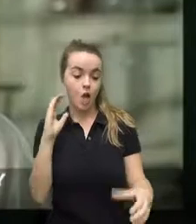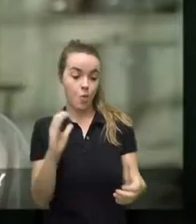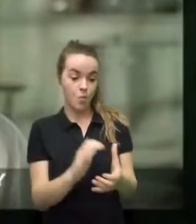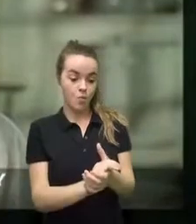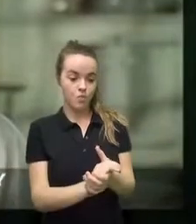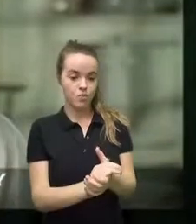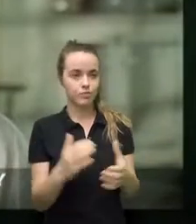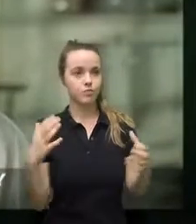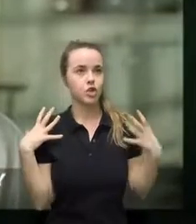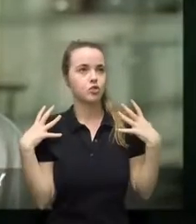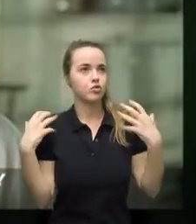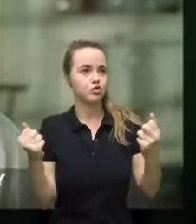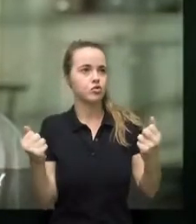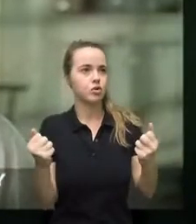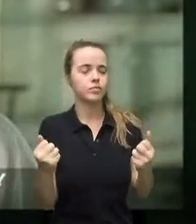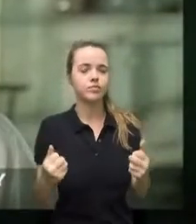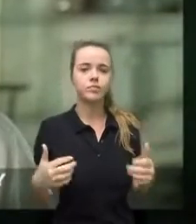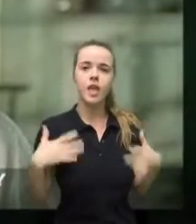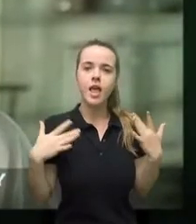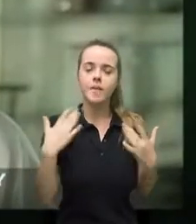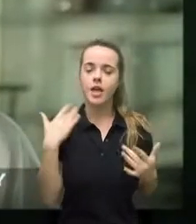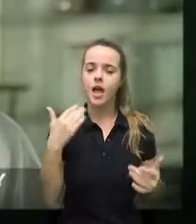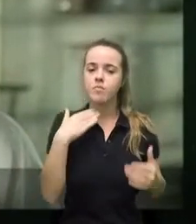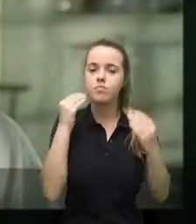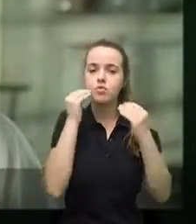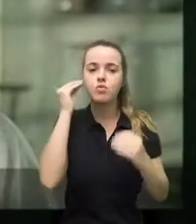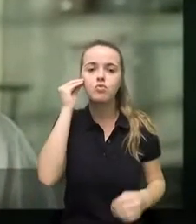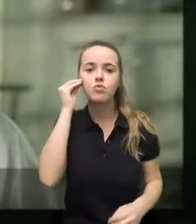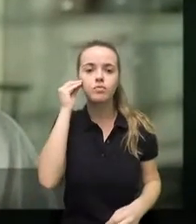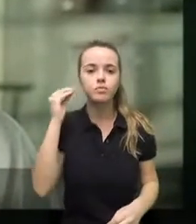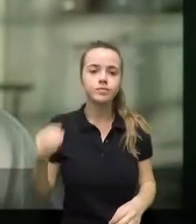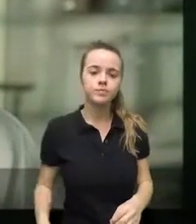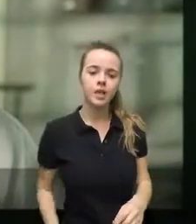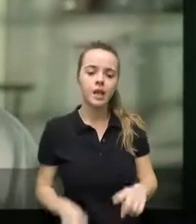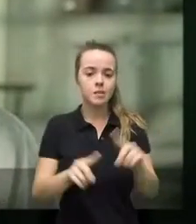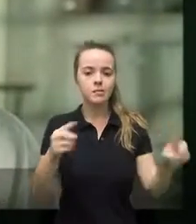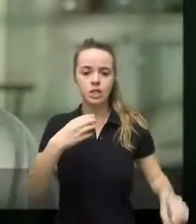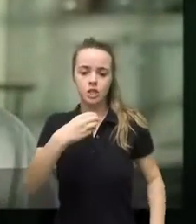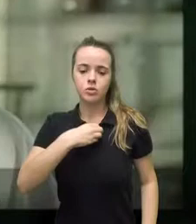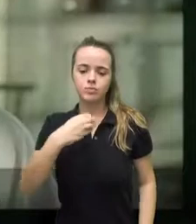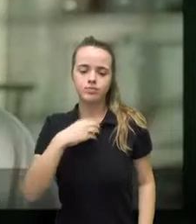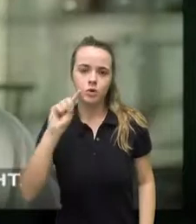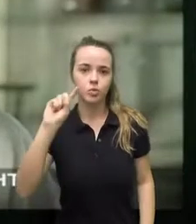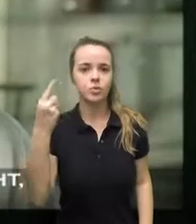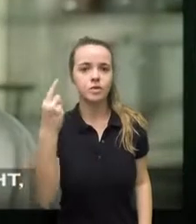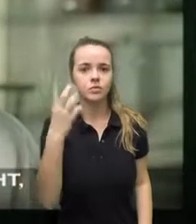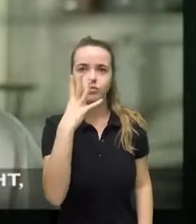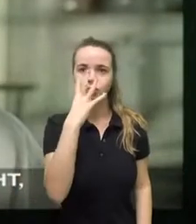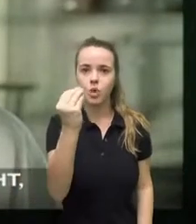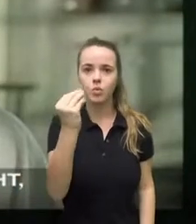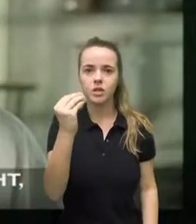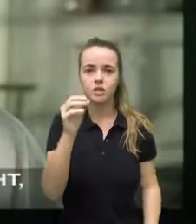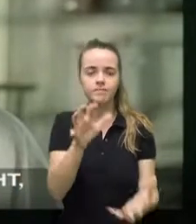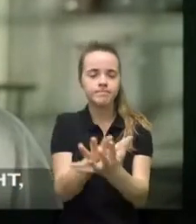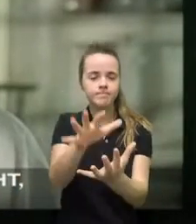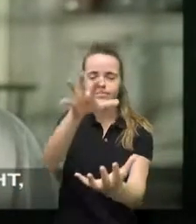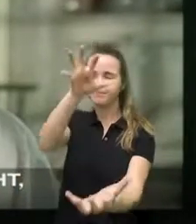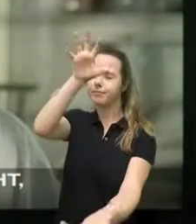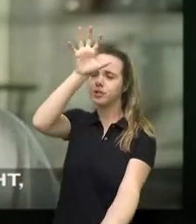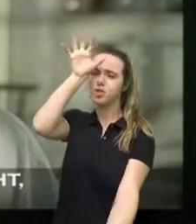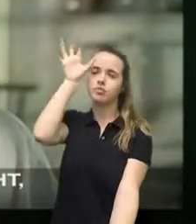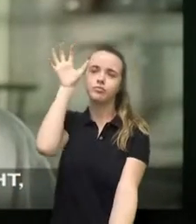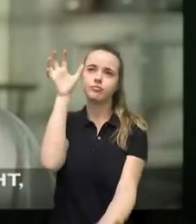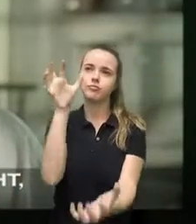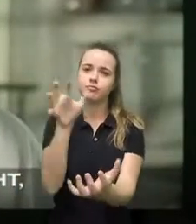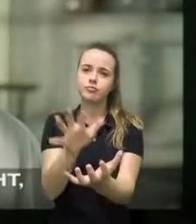she's contended and happy now that I'm home and only complains of one thing the wolves they howl through the night